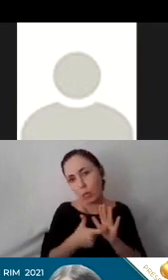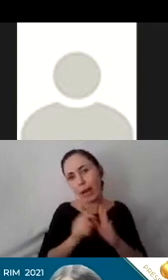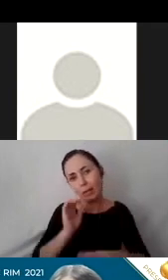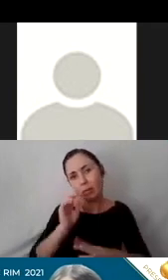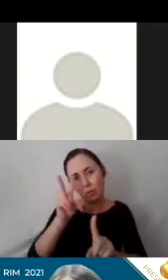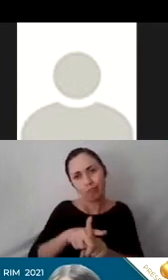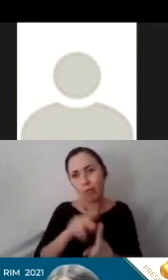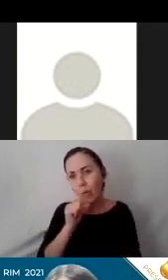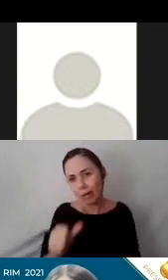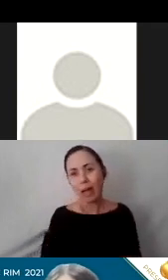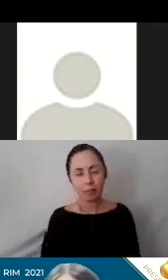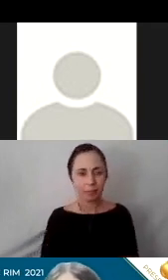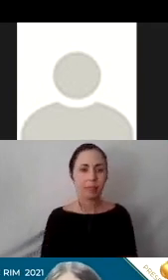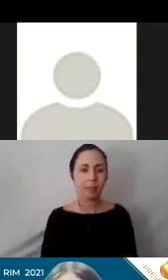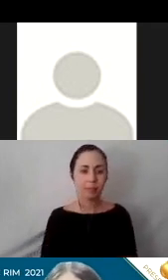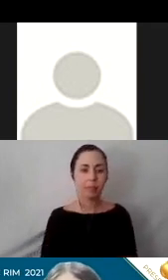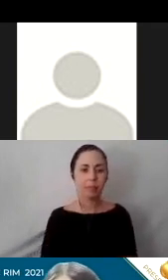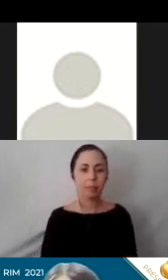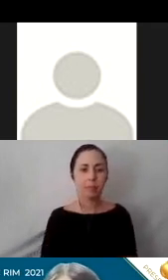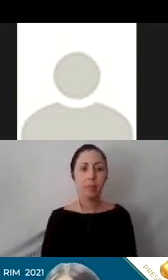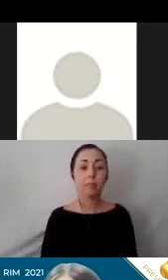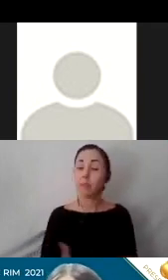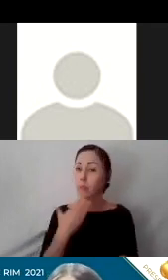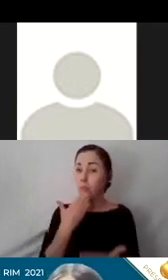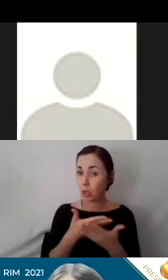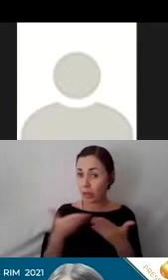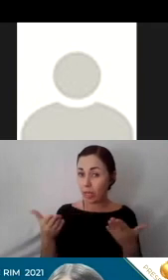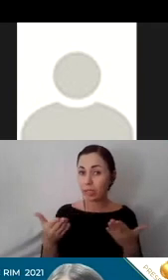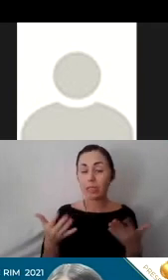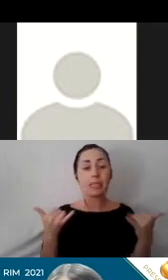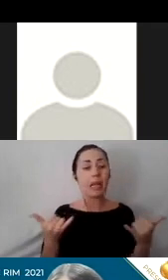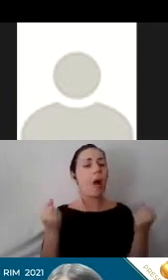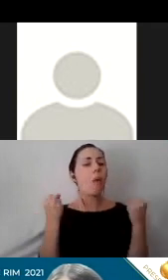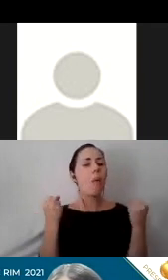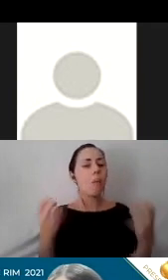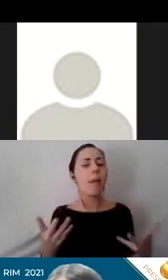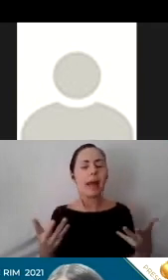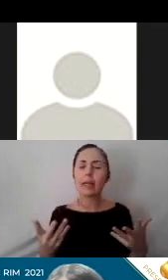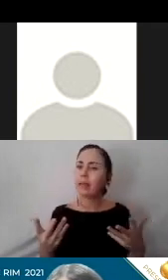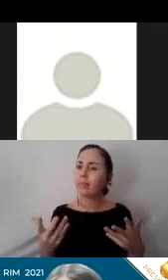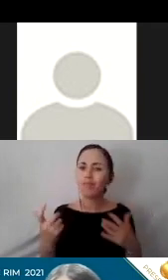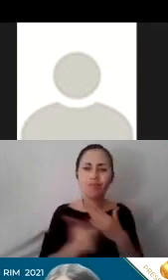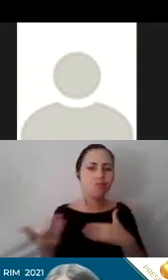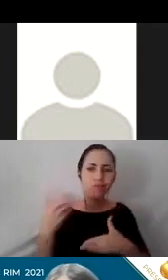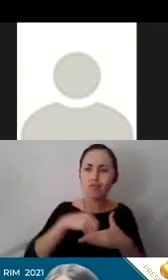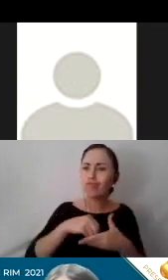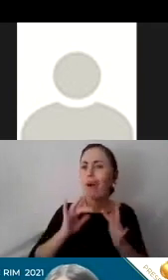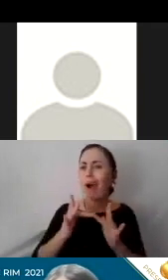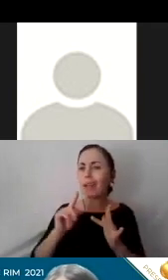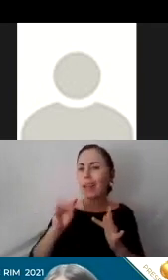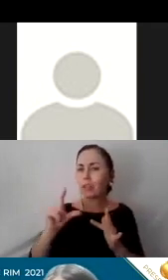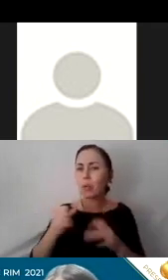508 compliance. The good thing is there are now many built-in features and online tools to ensure